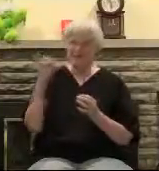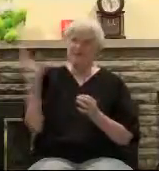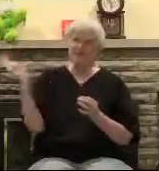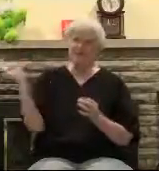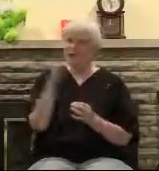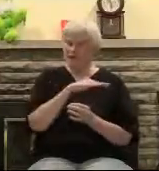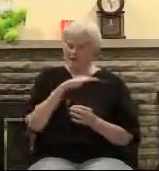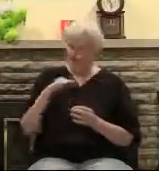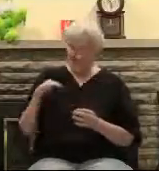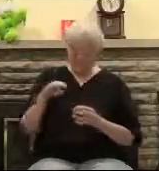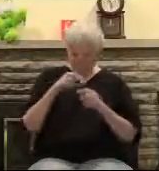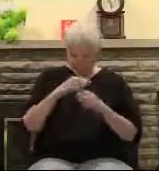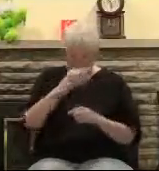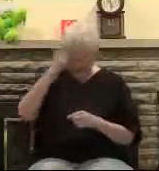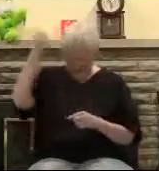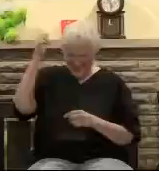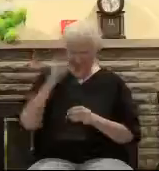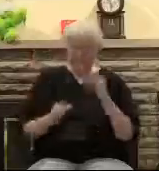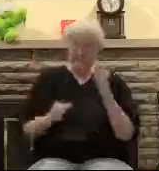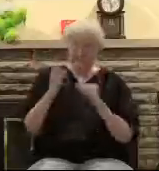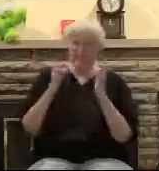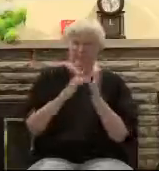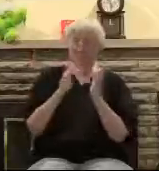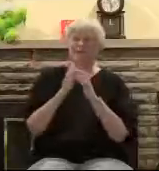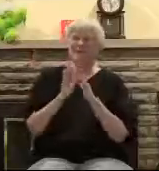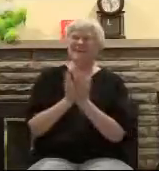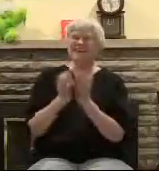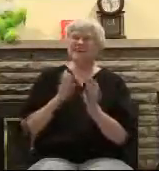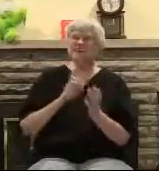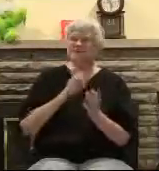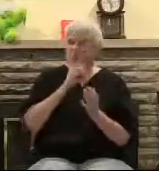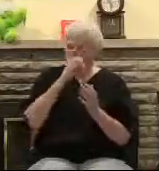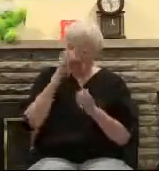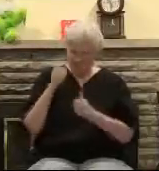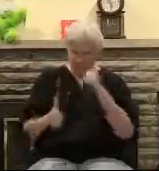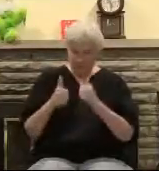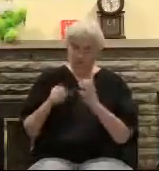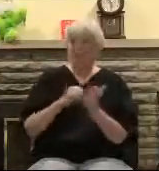Because if that book is true, those people are lost and on their way to hell.